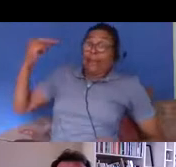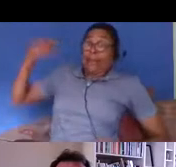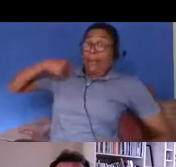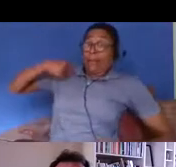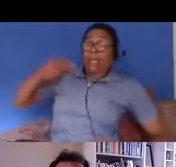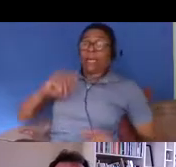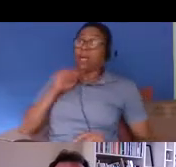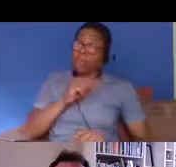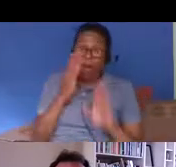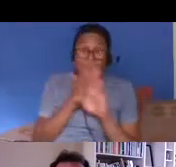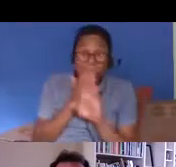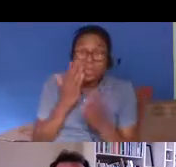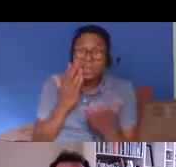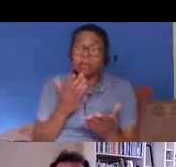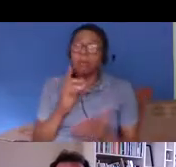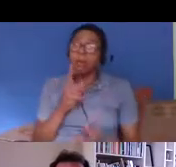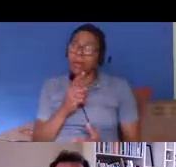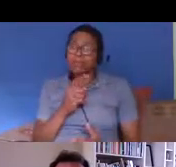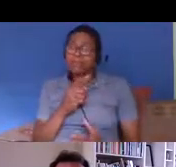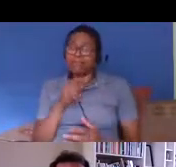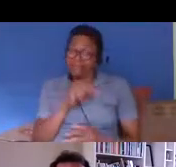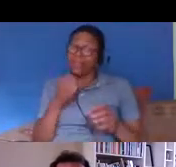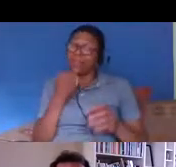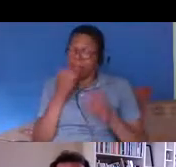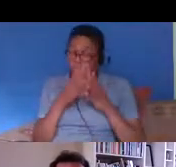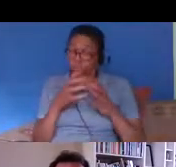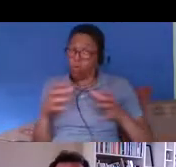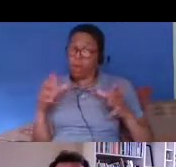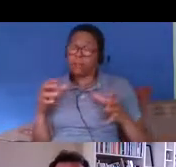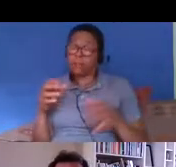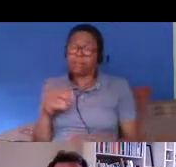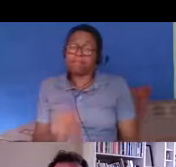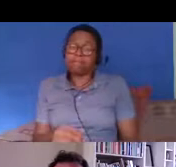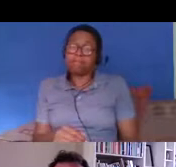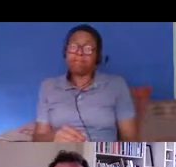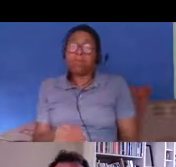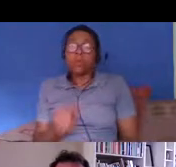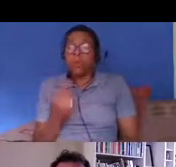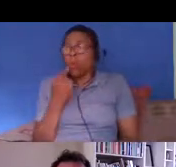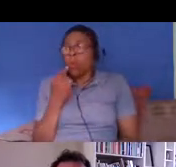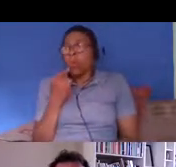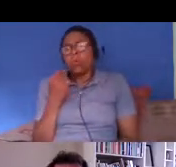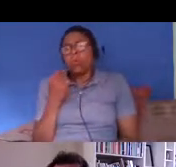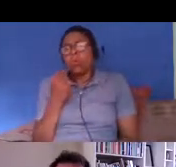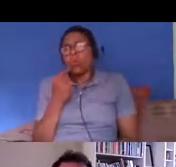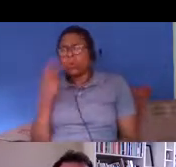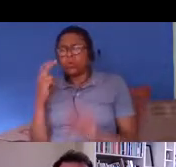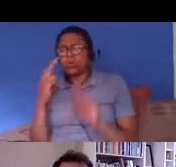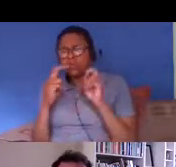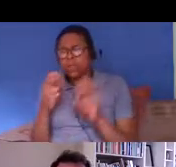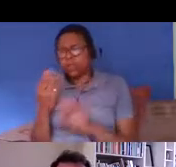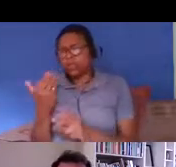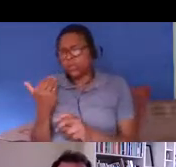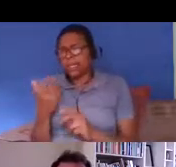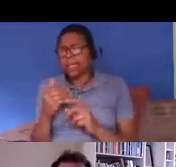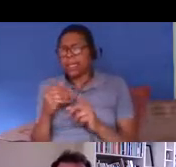but there have been a couple of major um research reports into this recently uh one by pew research um and i think i as i understand